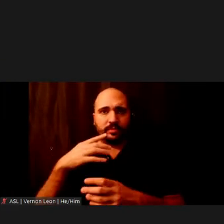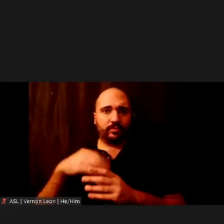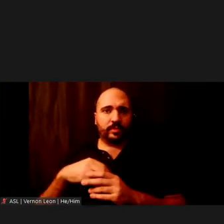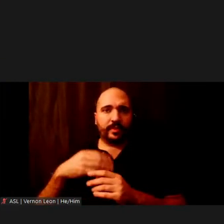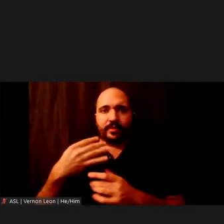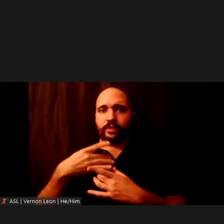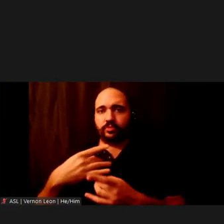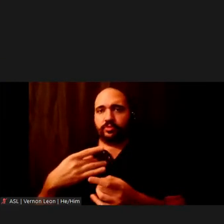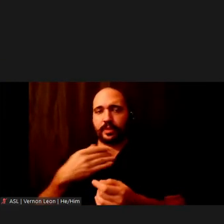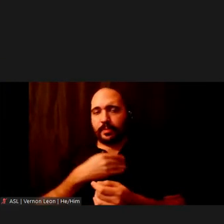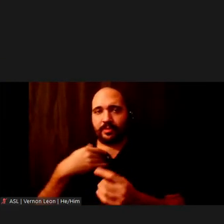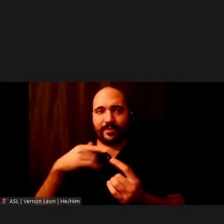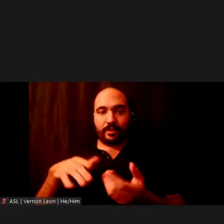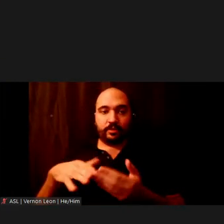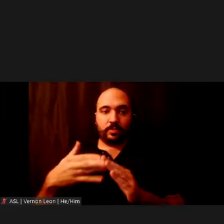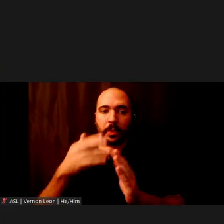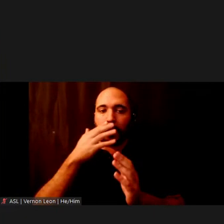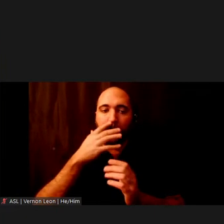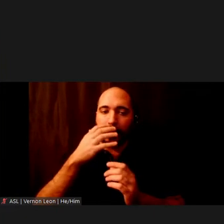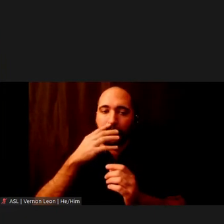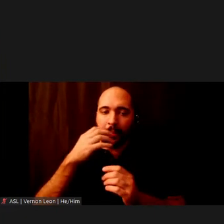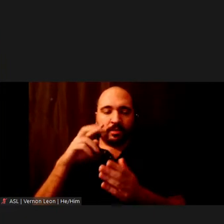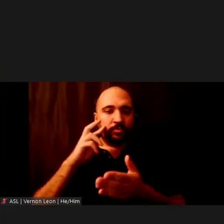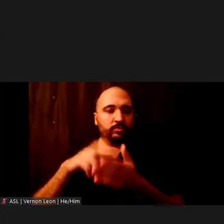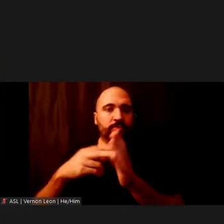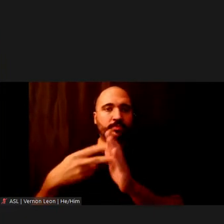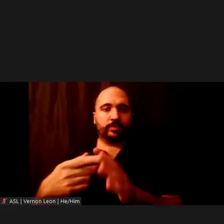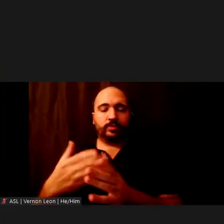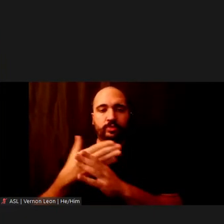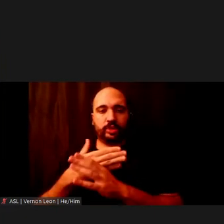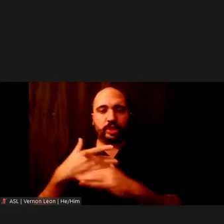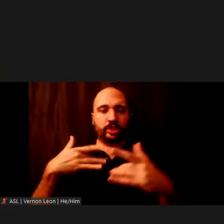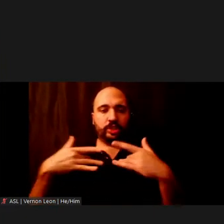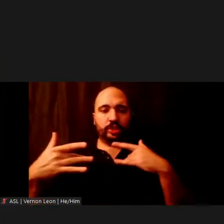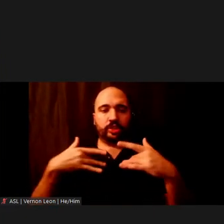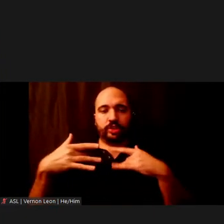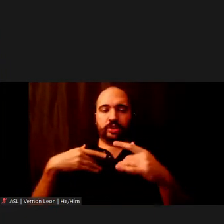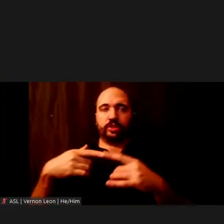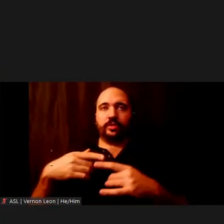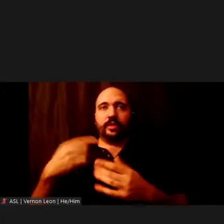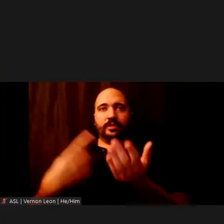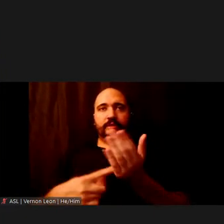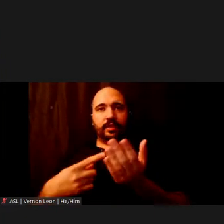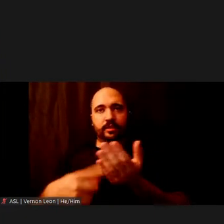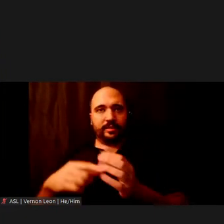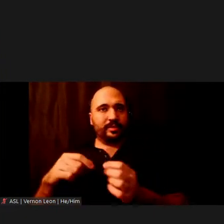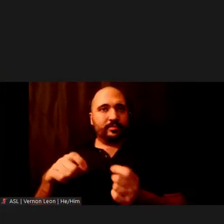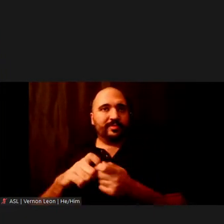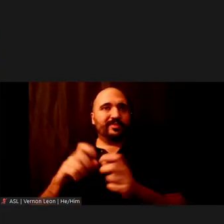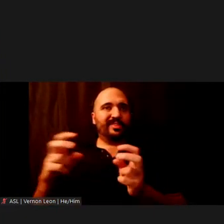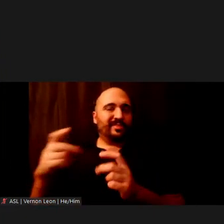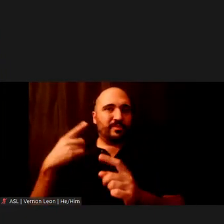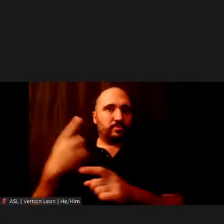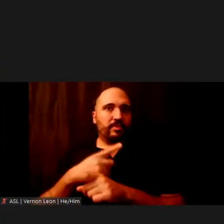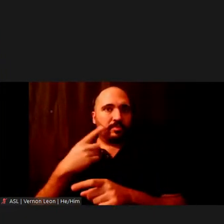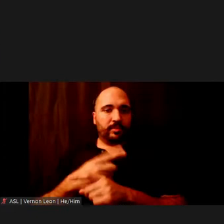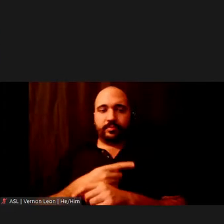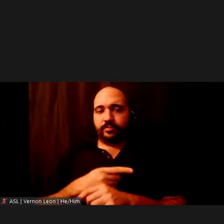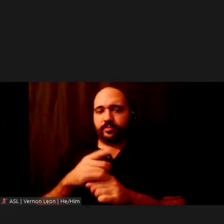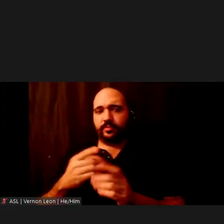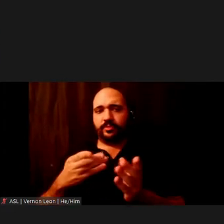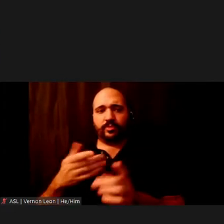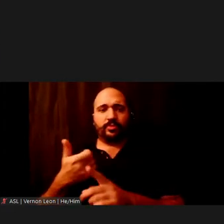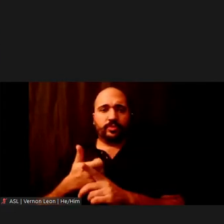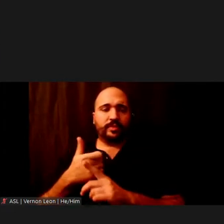members of the community, and the purpose is to share concerns and request discussion on particular issues as appropriate. You may suggest yourself or someone